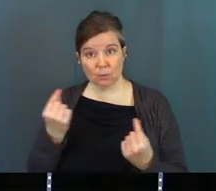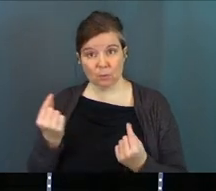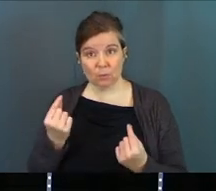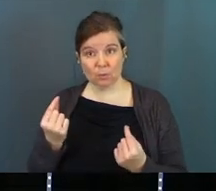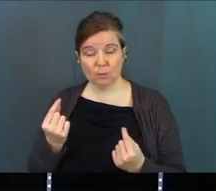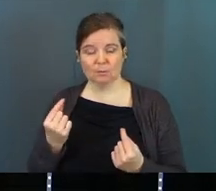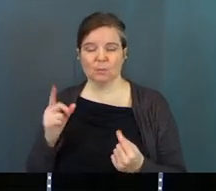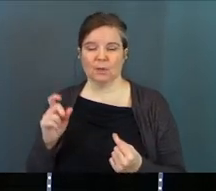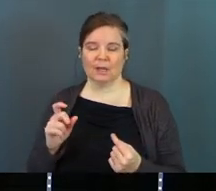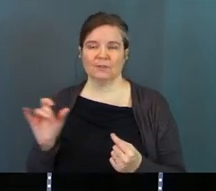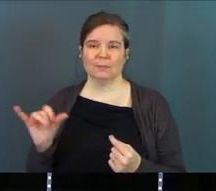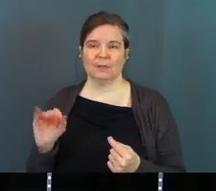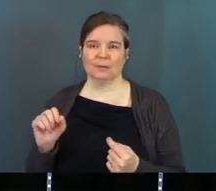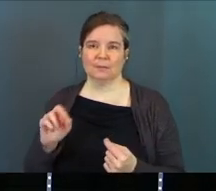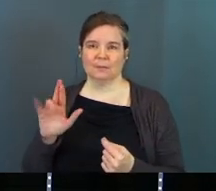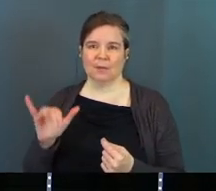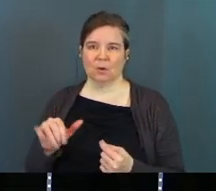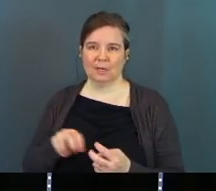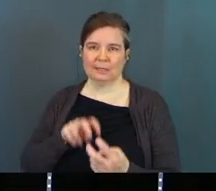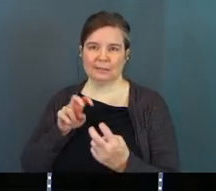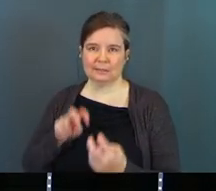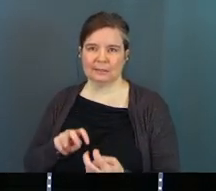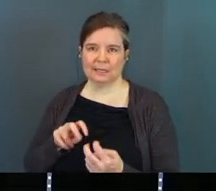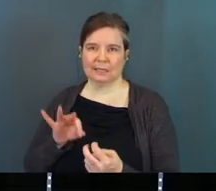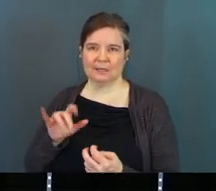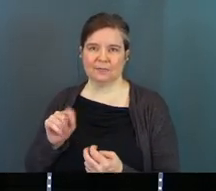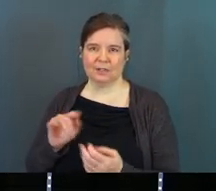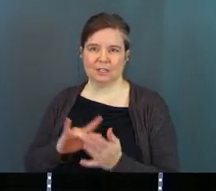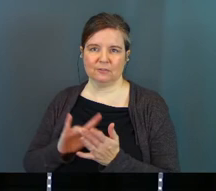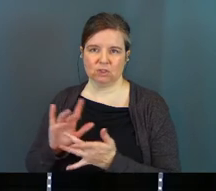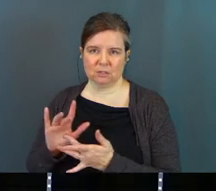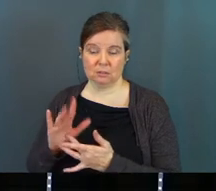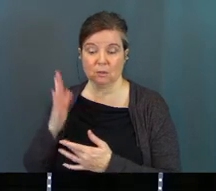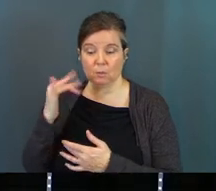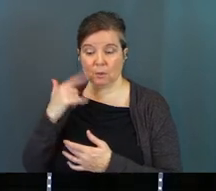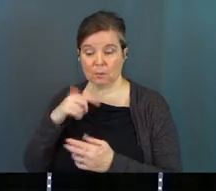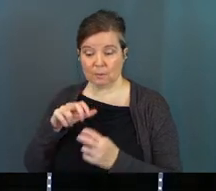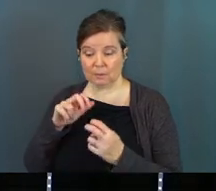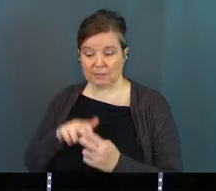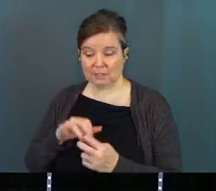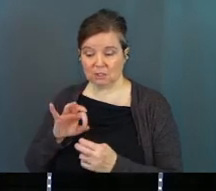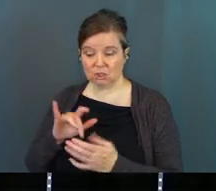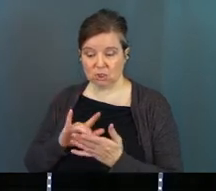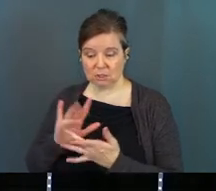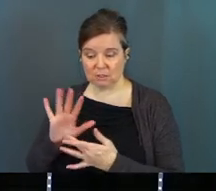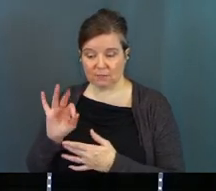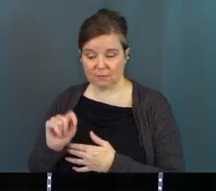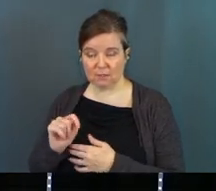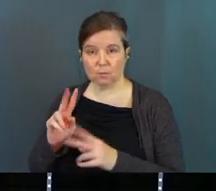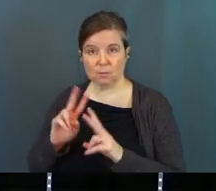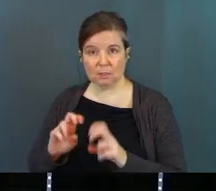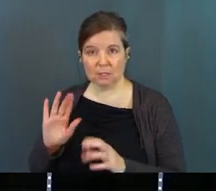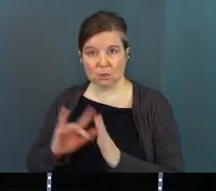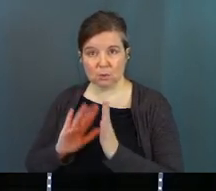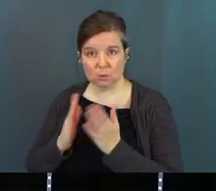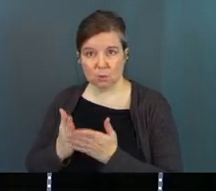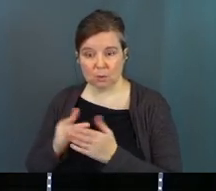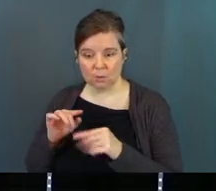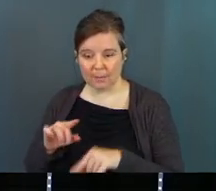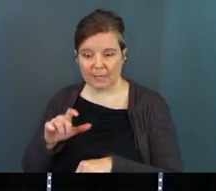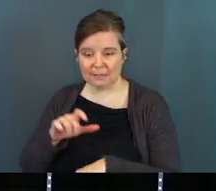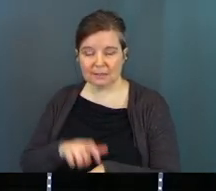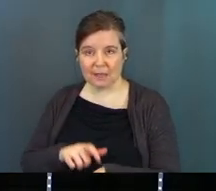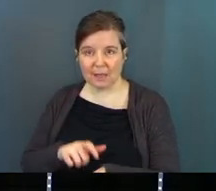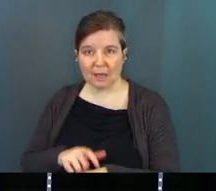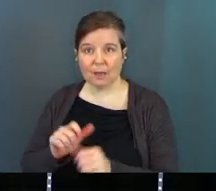is we've got to be like Mary. We've got to go sit at the feet of Jesus, because when we go sit at the feet of Jesus, when we dig into His word, when we spend